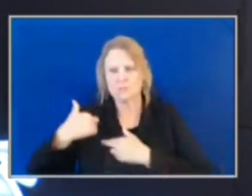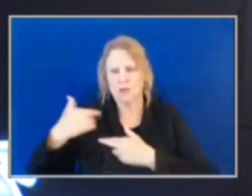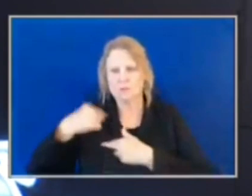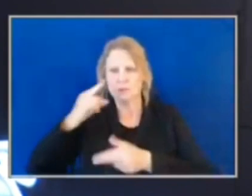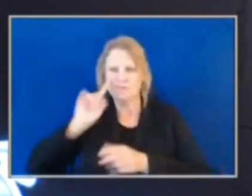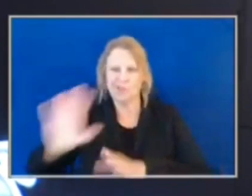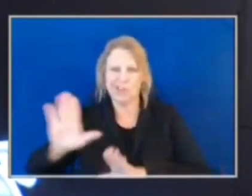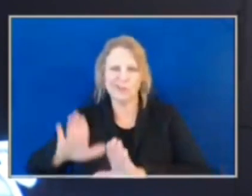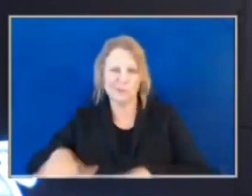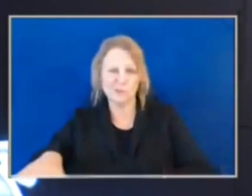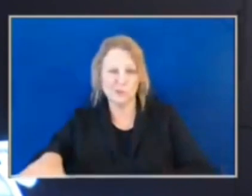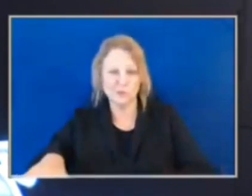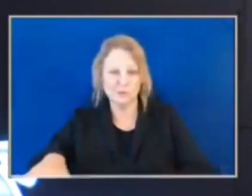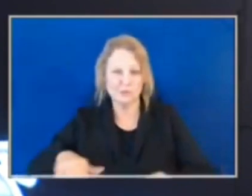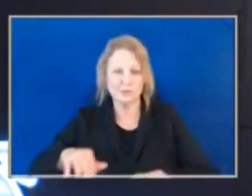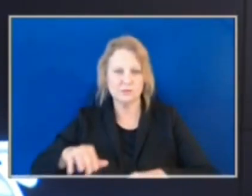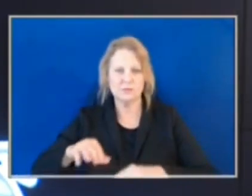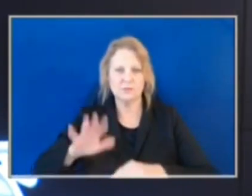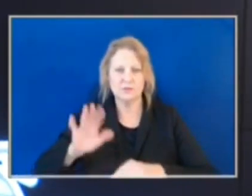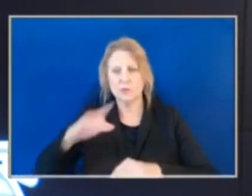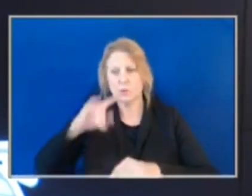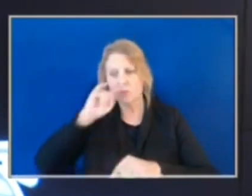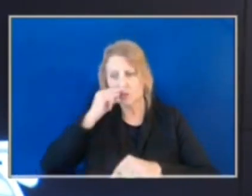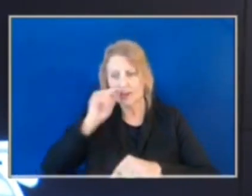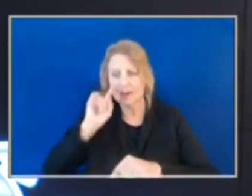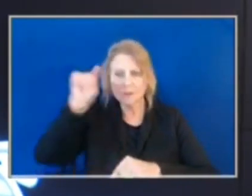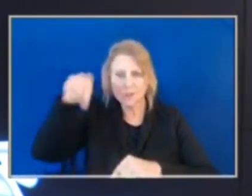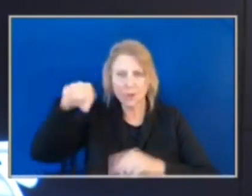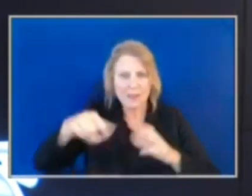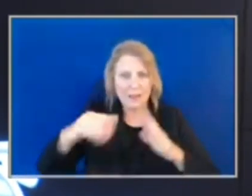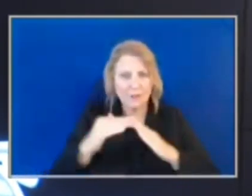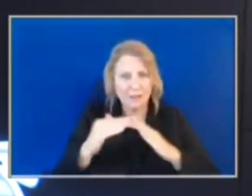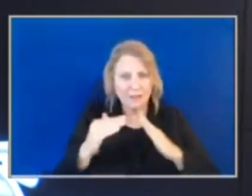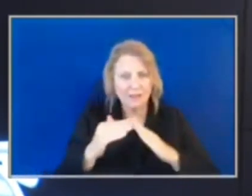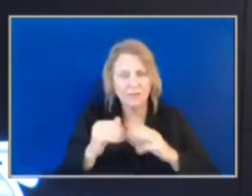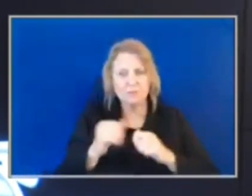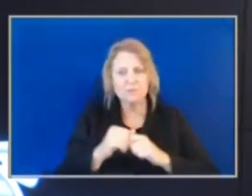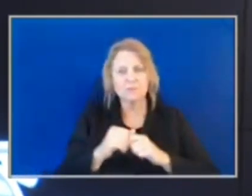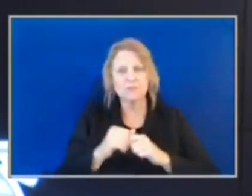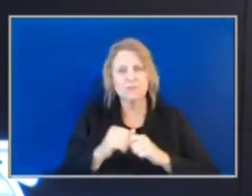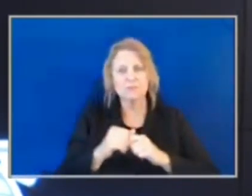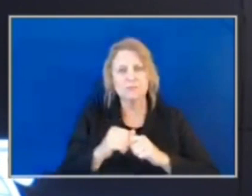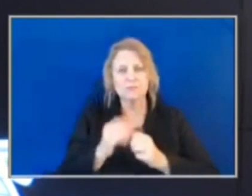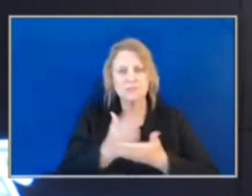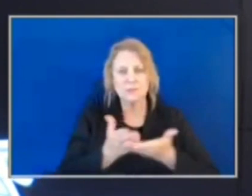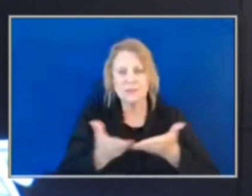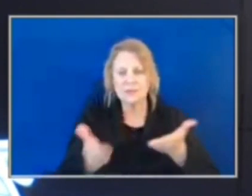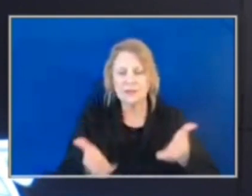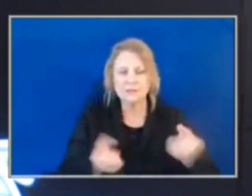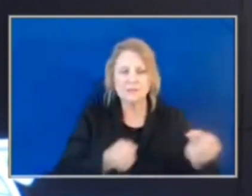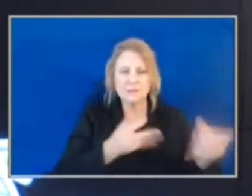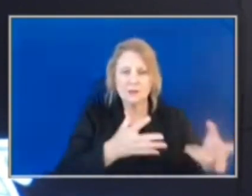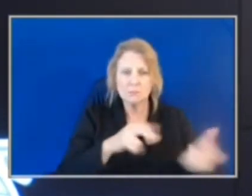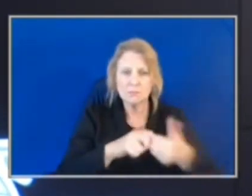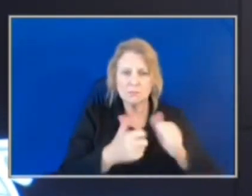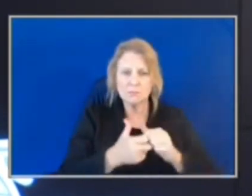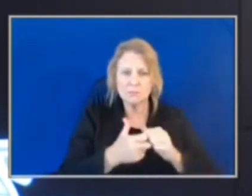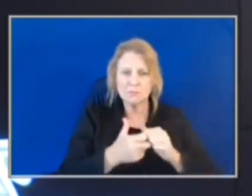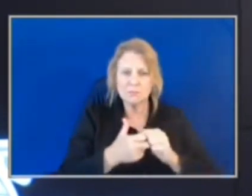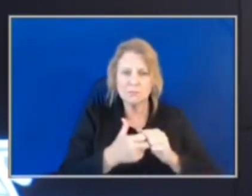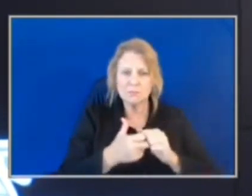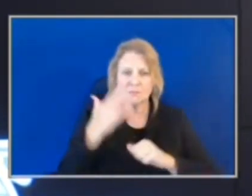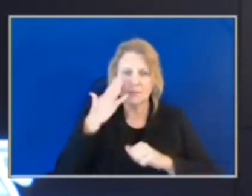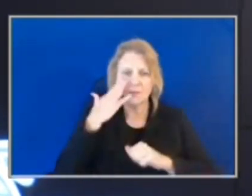When your child leaves to go downtown, if, you know, just some of the things that were causing problems, why are they carrying a large book bag?